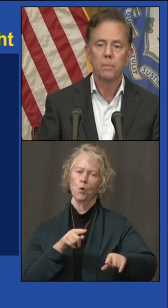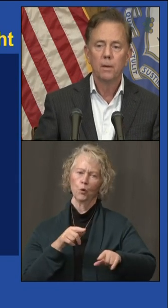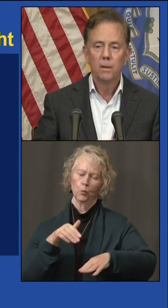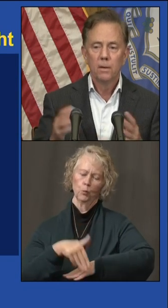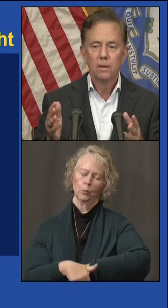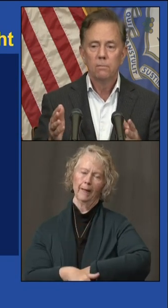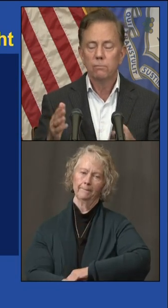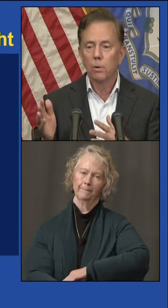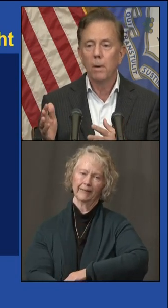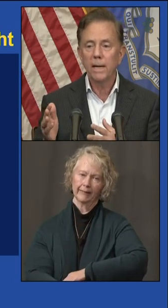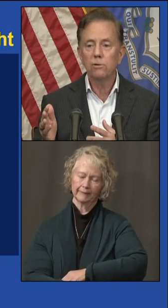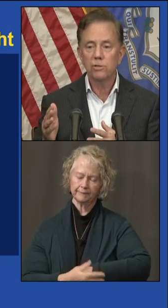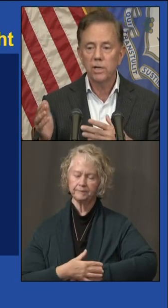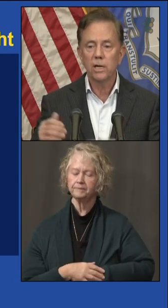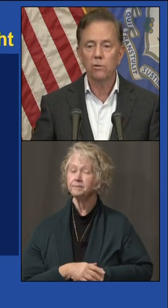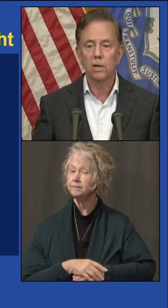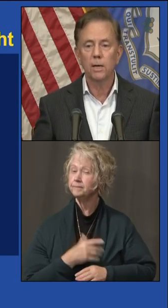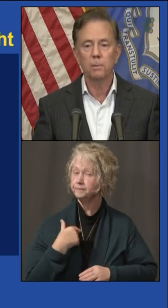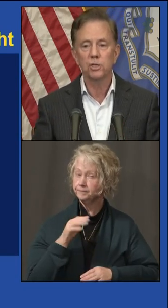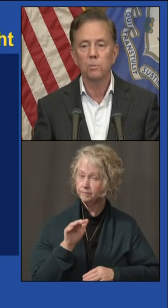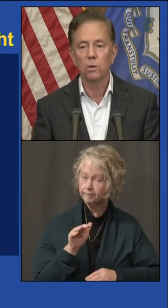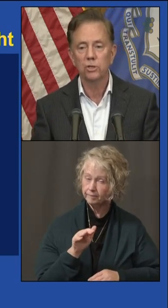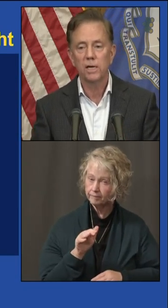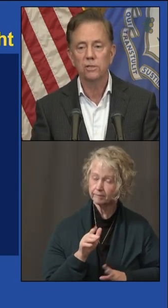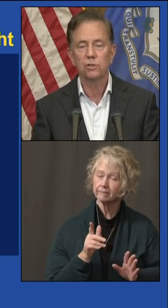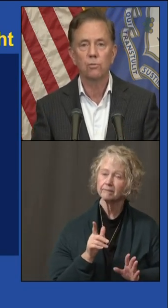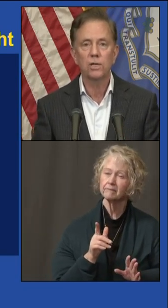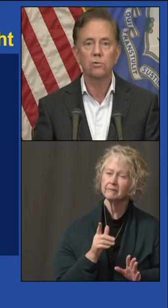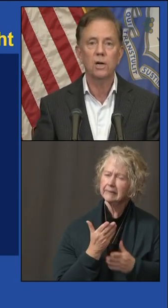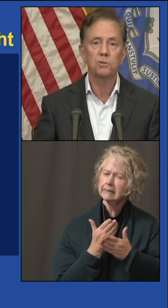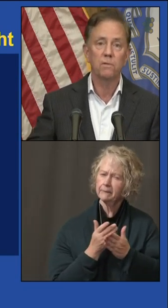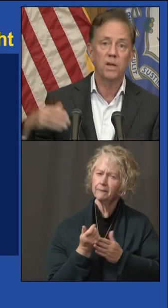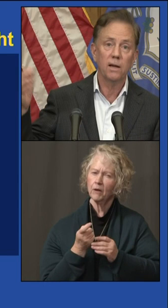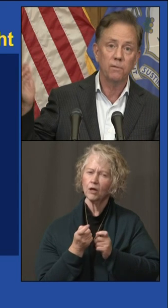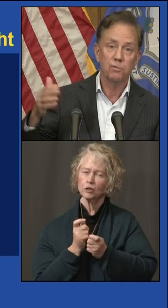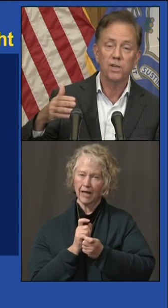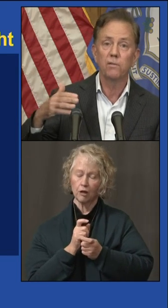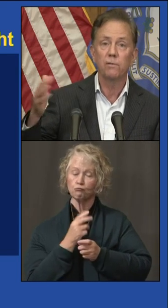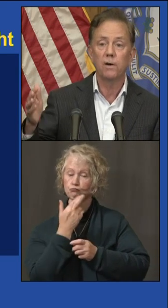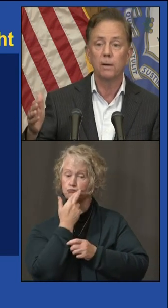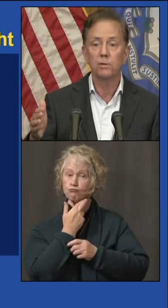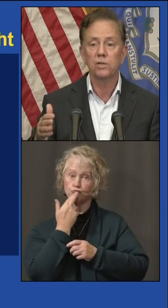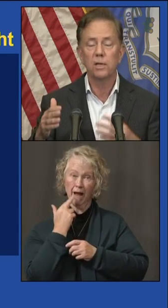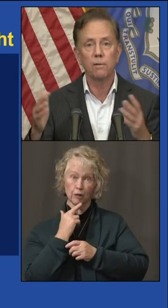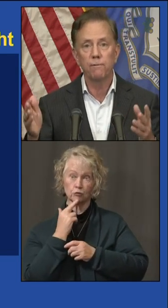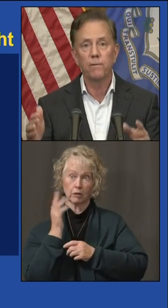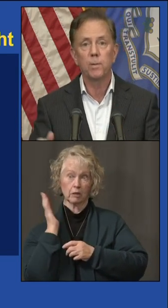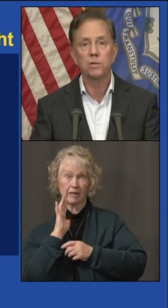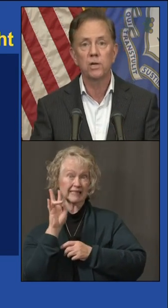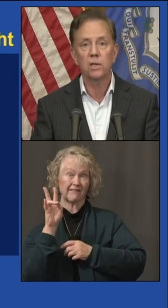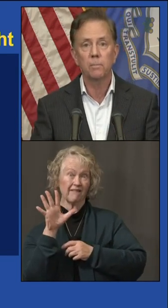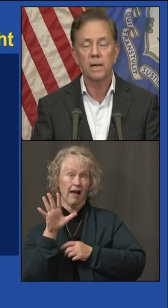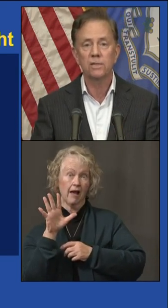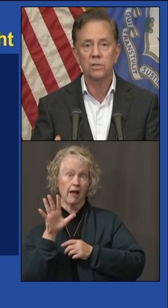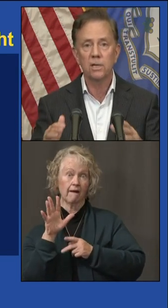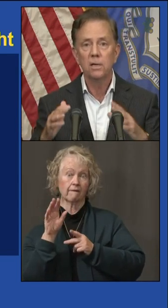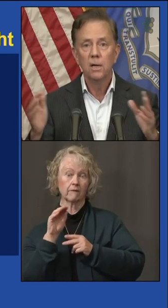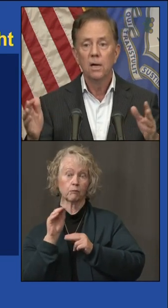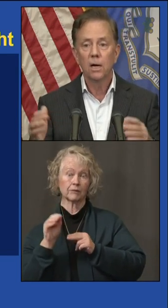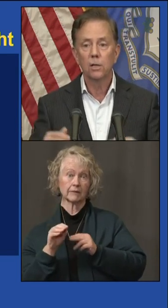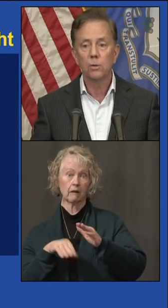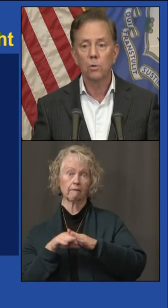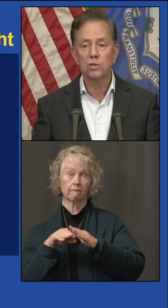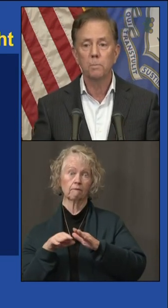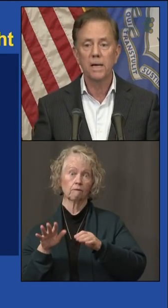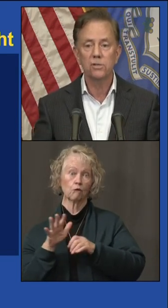of reminders in here and a couple of small changes. Restaurants, we've taken from 75 percent to 50 percent capacity.